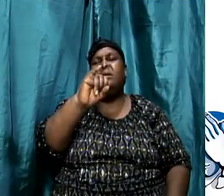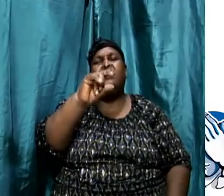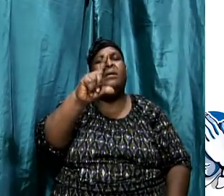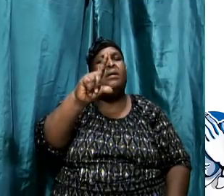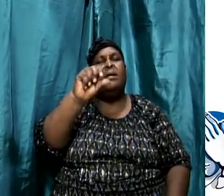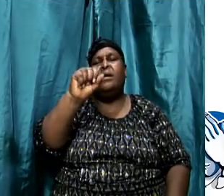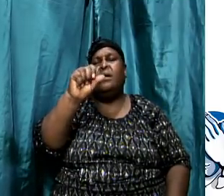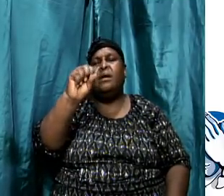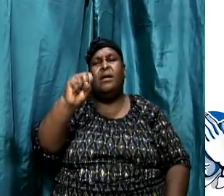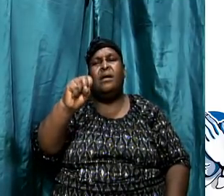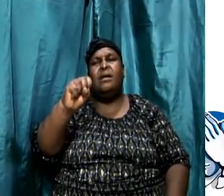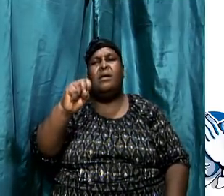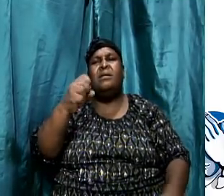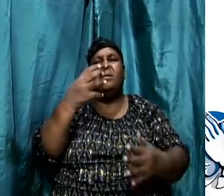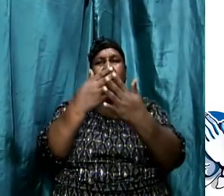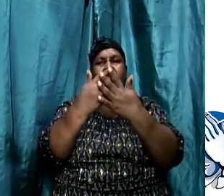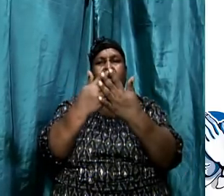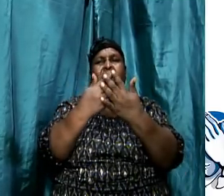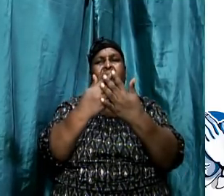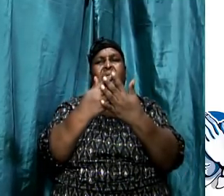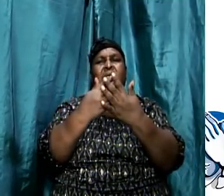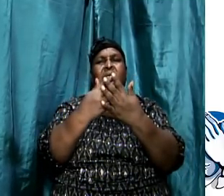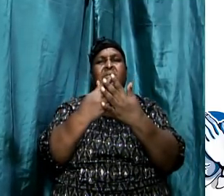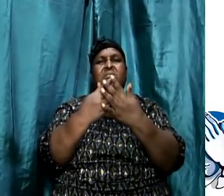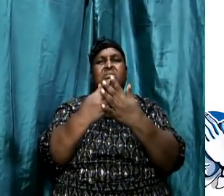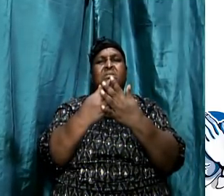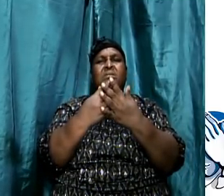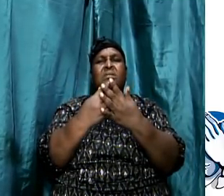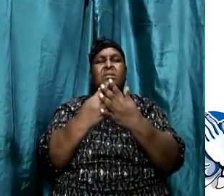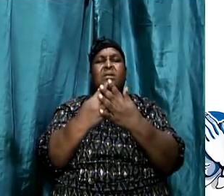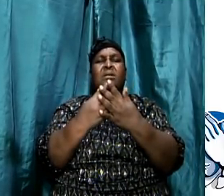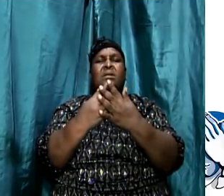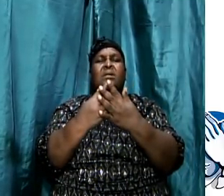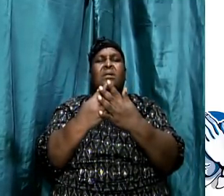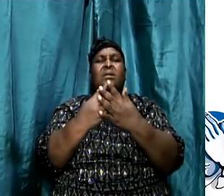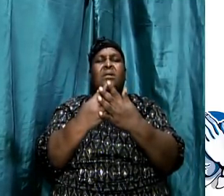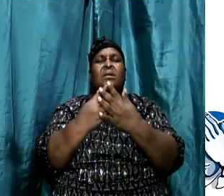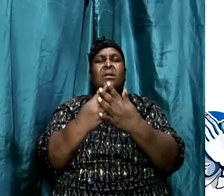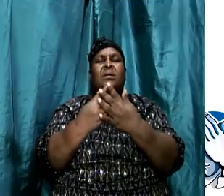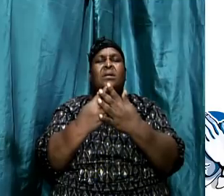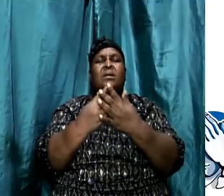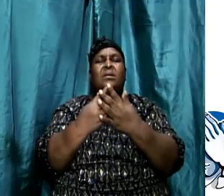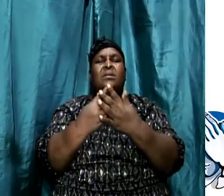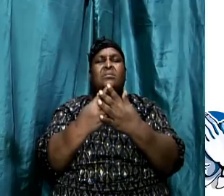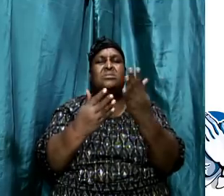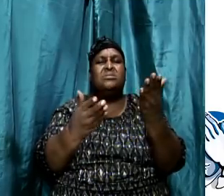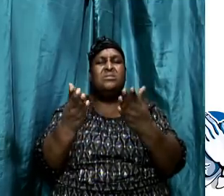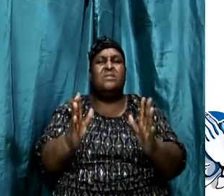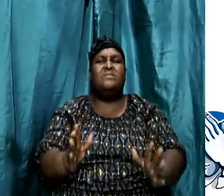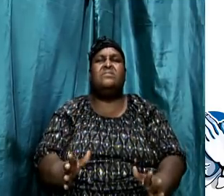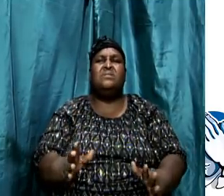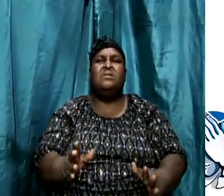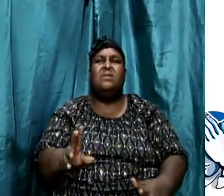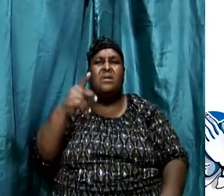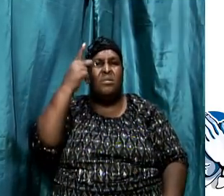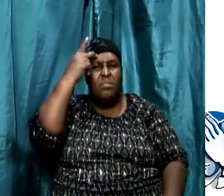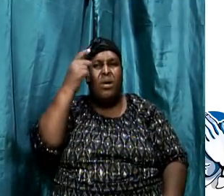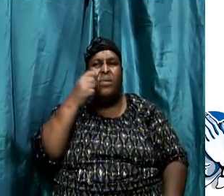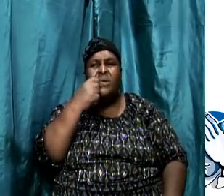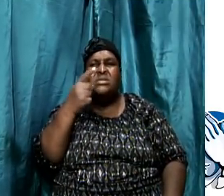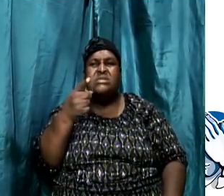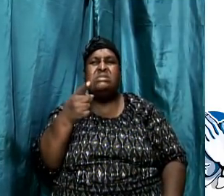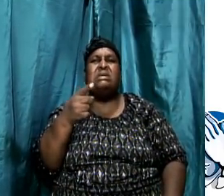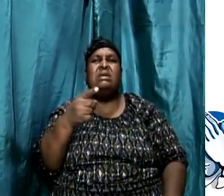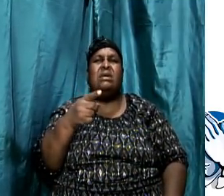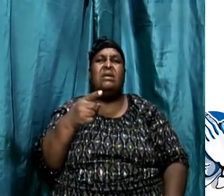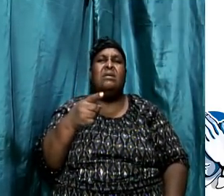when he asked the question, sirs, what must I do to be saved? And Paul responded and said, believe on the Lord Jesus Christ. But that word believe is